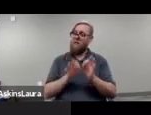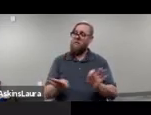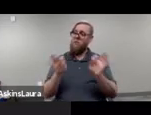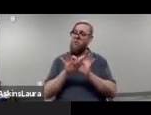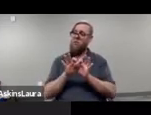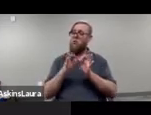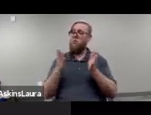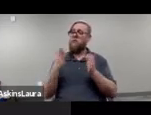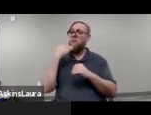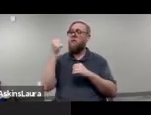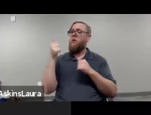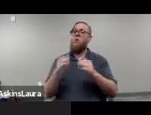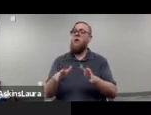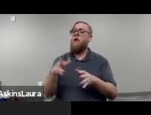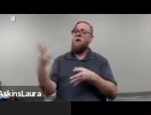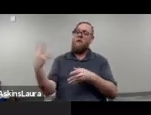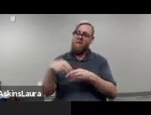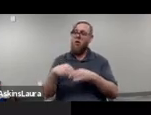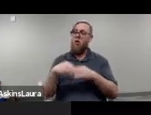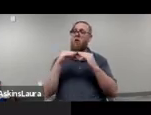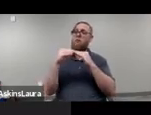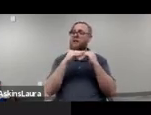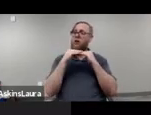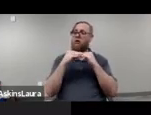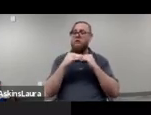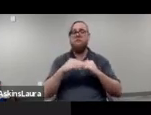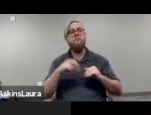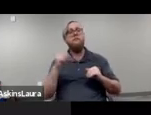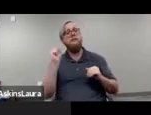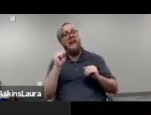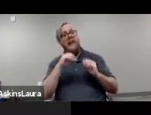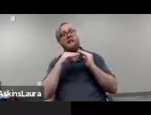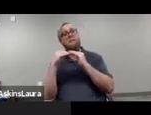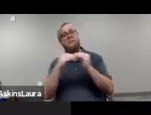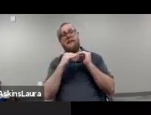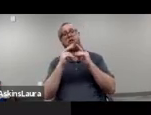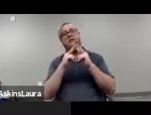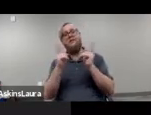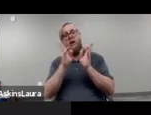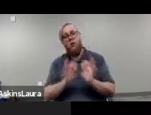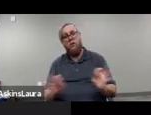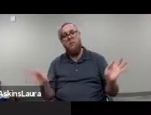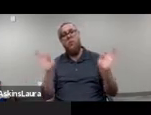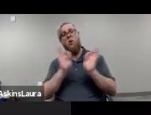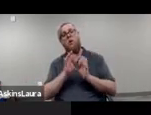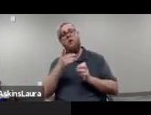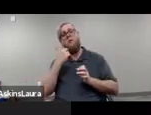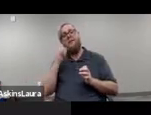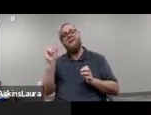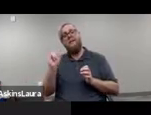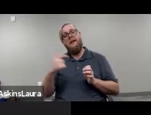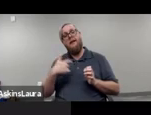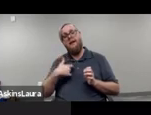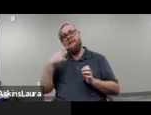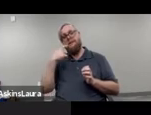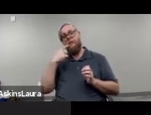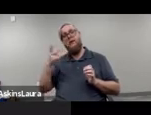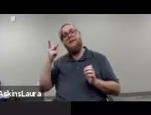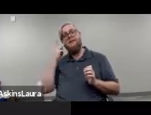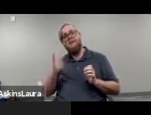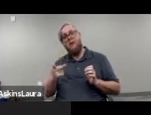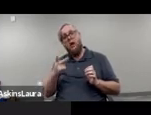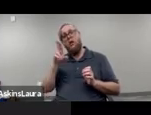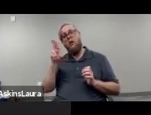how they can best ensure that they involve peers yeah peers is so important because like I said when I saw the